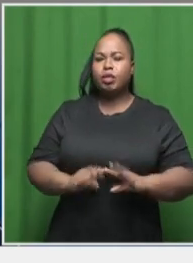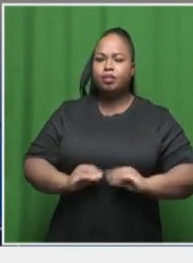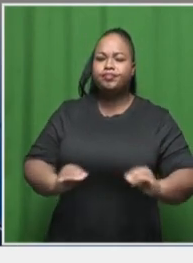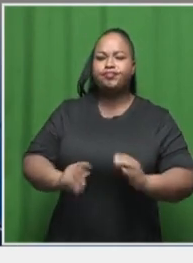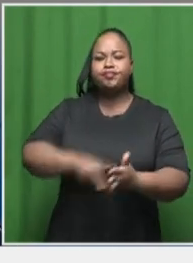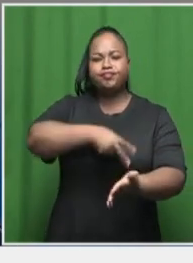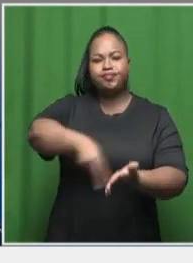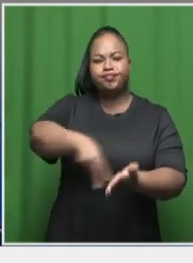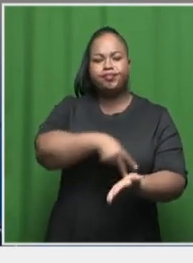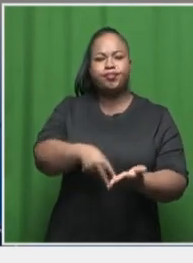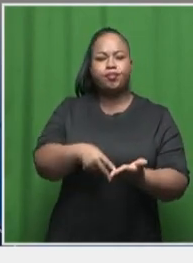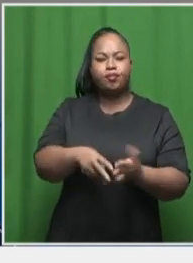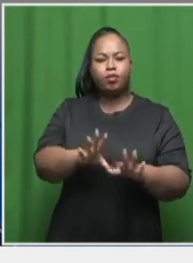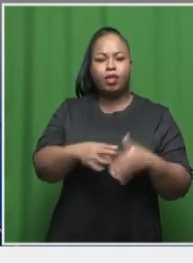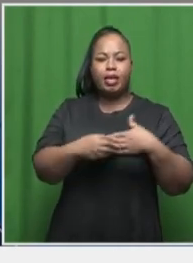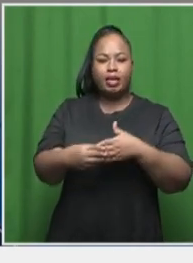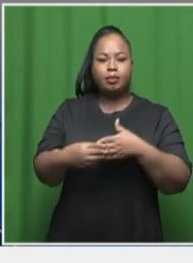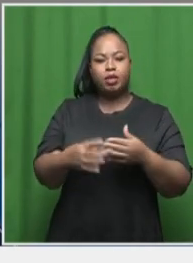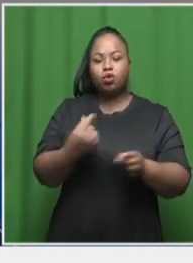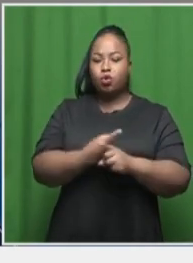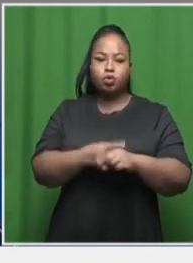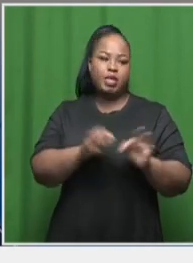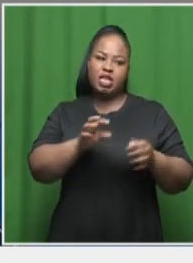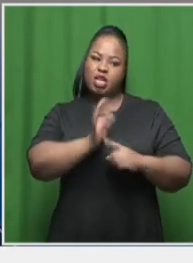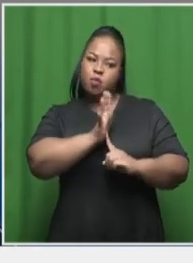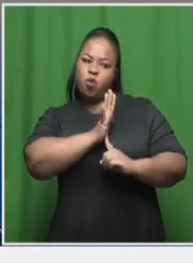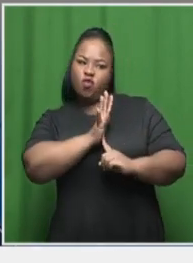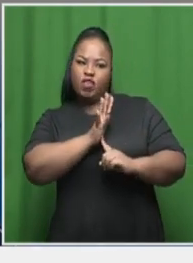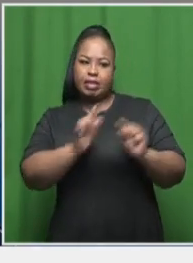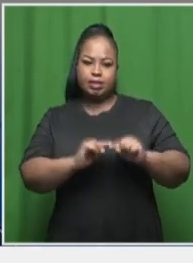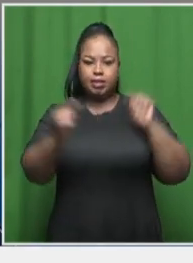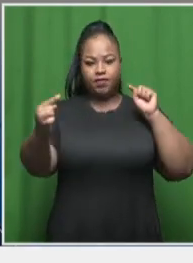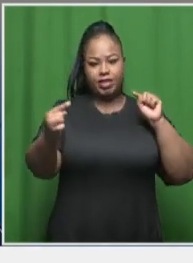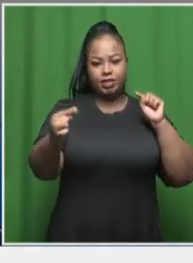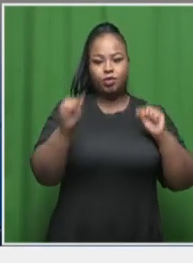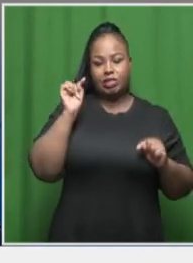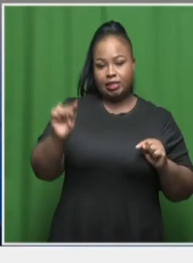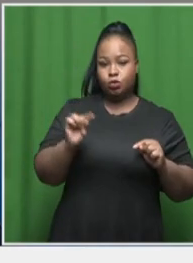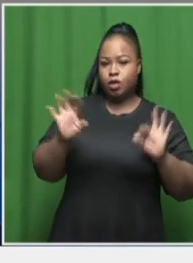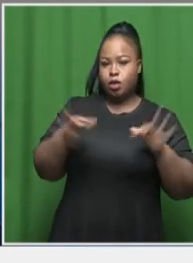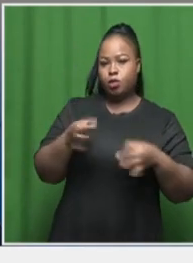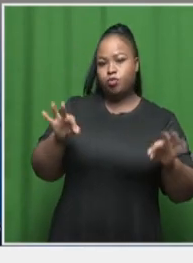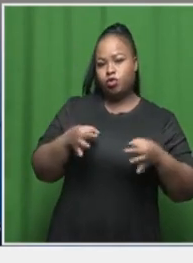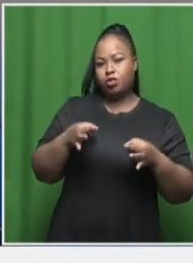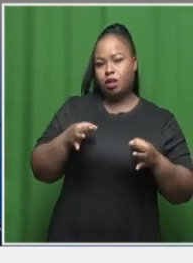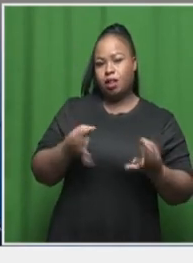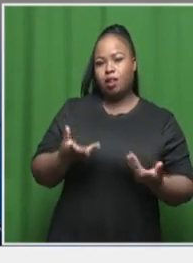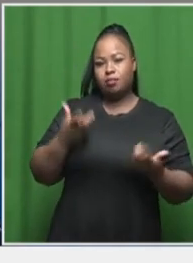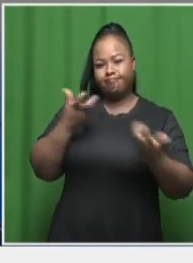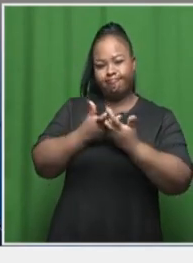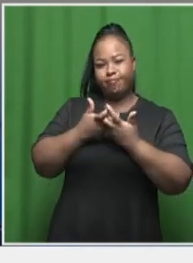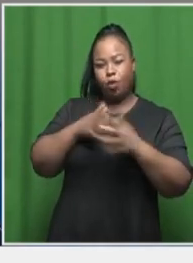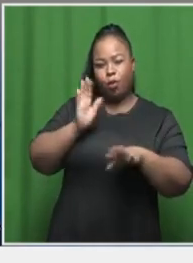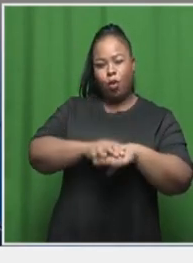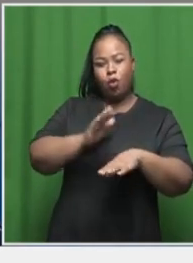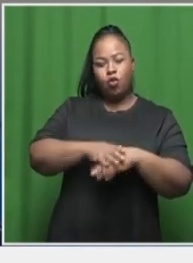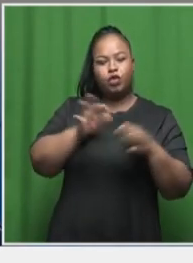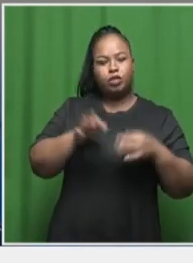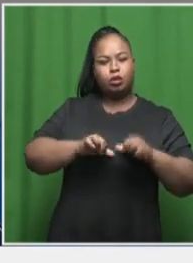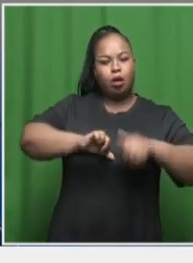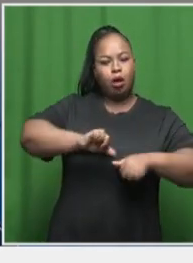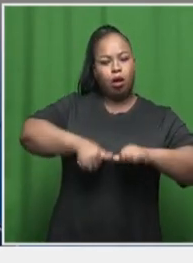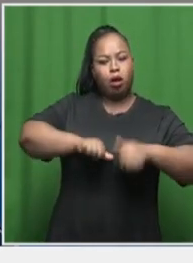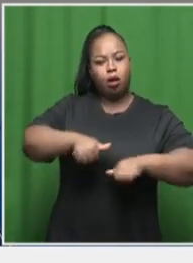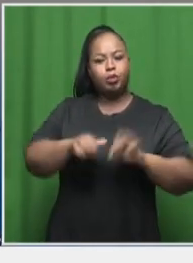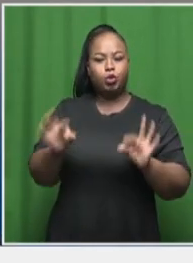which you won't find in the movie. So, that's why it is a musical because then it is jam-packed with just song after song